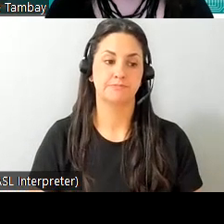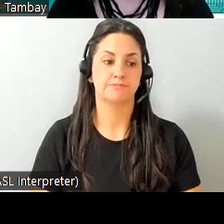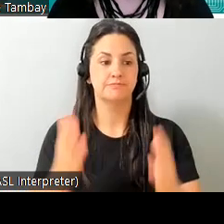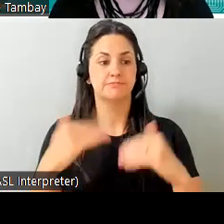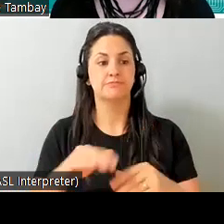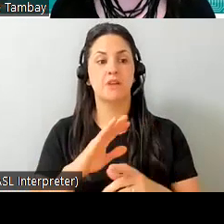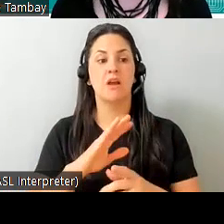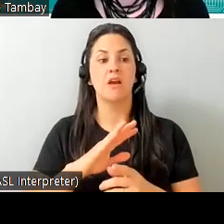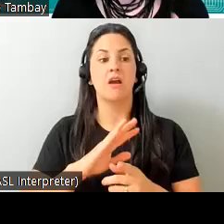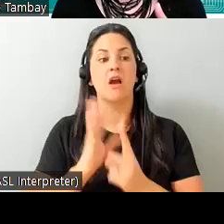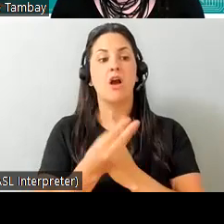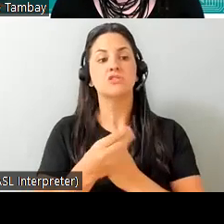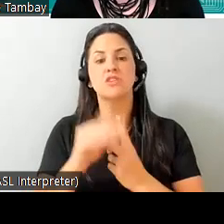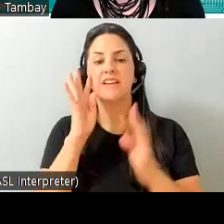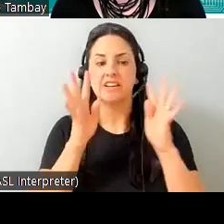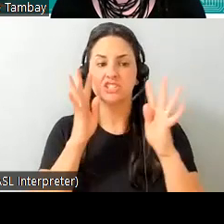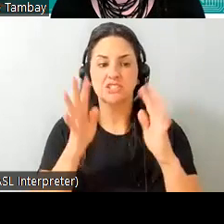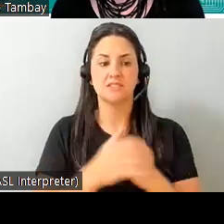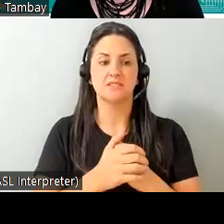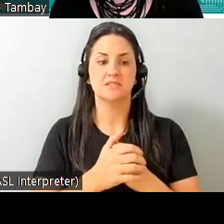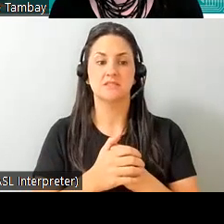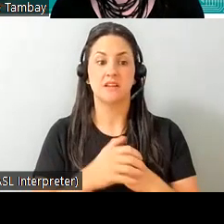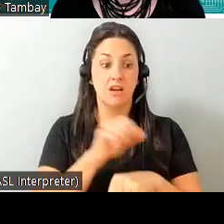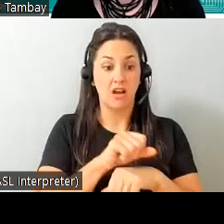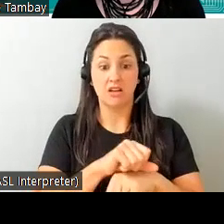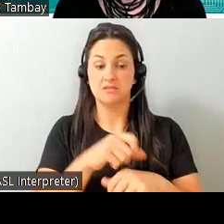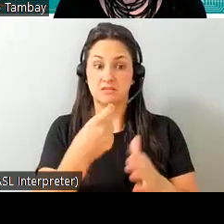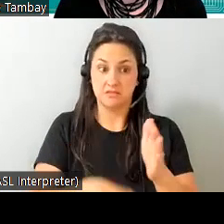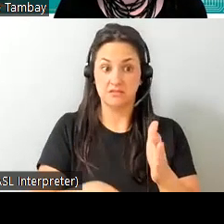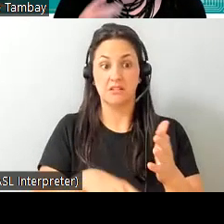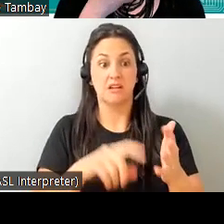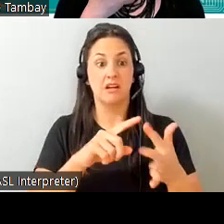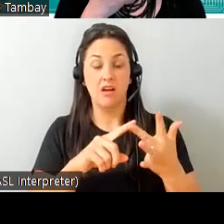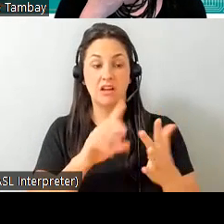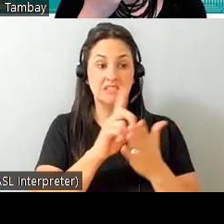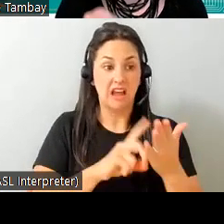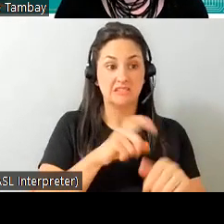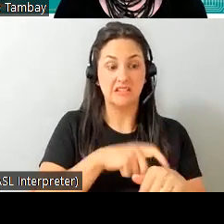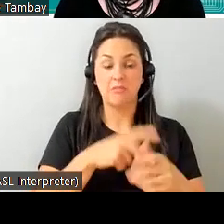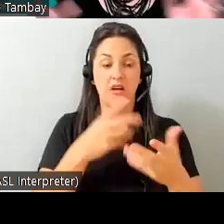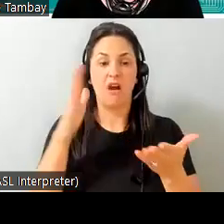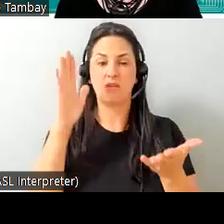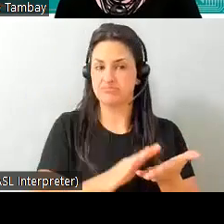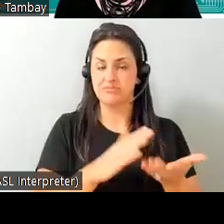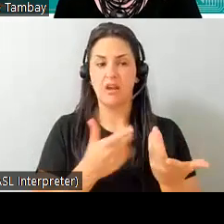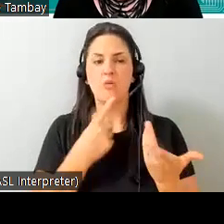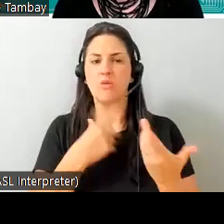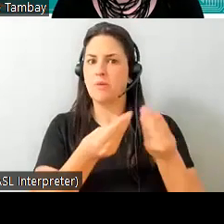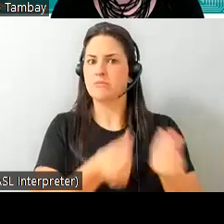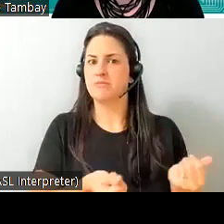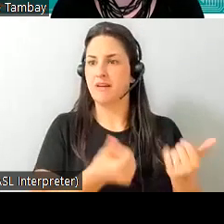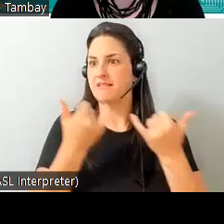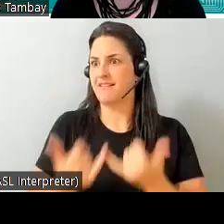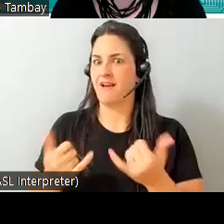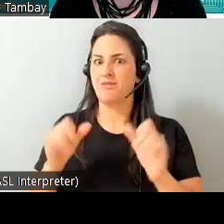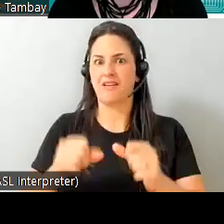culture of innovation so by removing the cost of labor and design time we can ensure that so many more opportunities can be visited